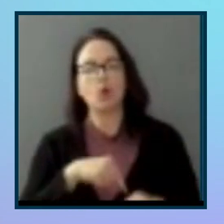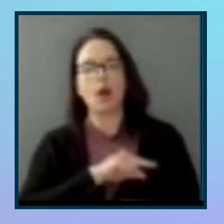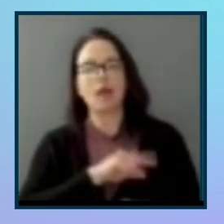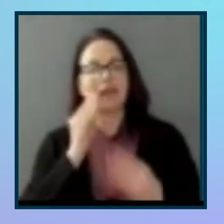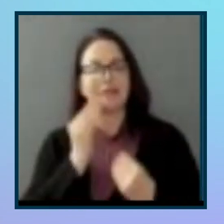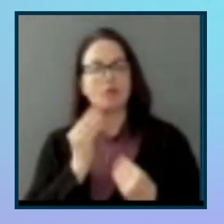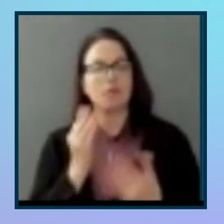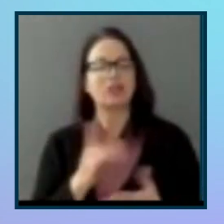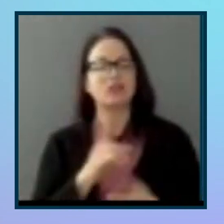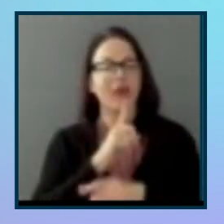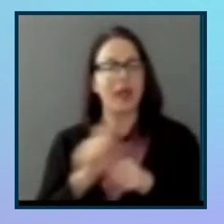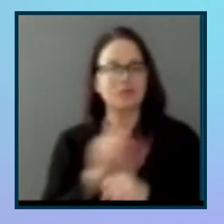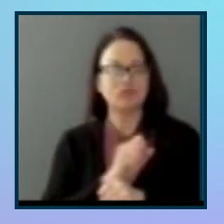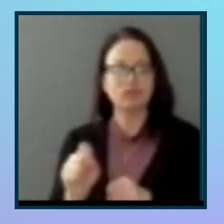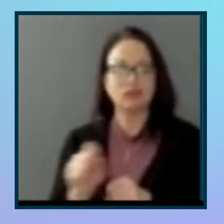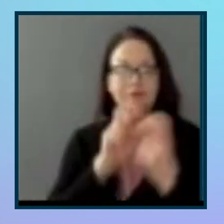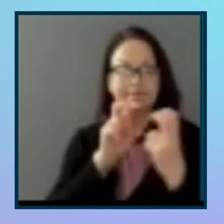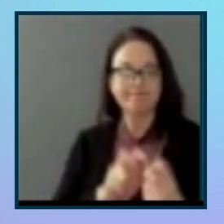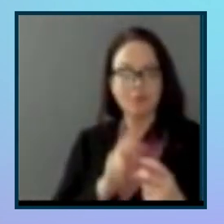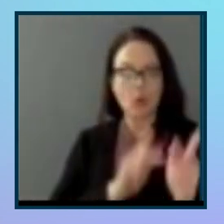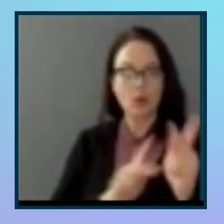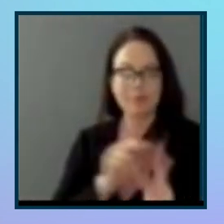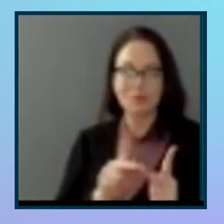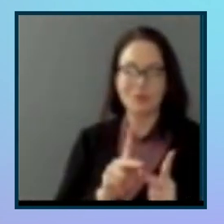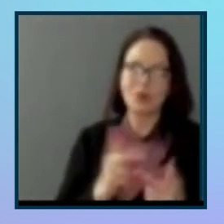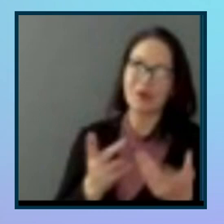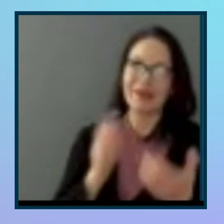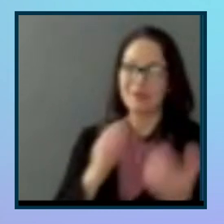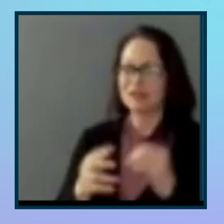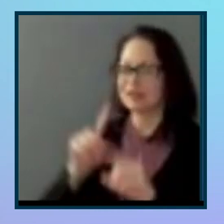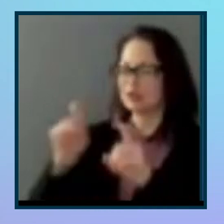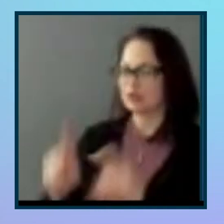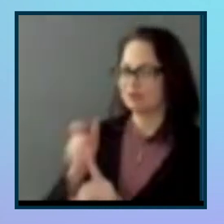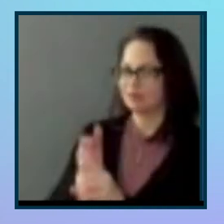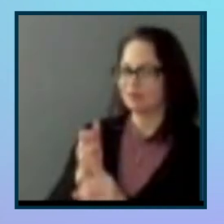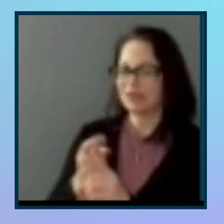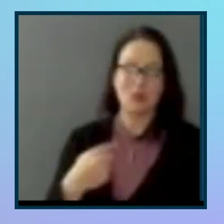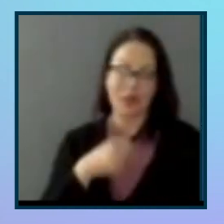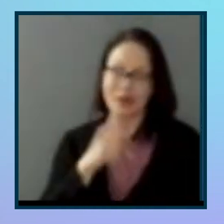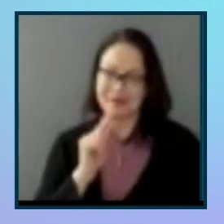from actually speaking with people than the surveys themselves. So I'm not totally disappointed.